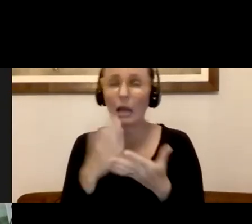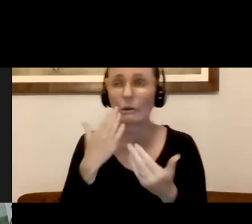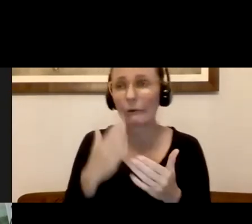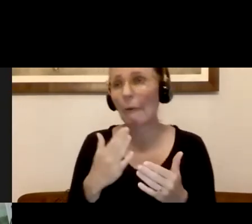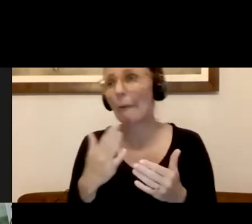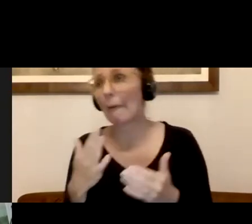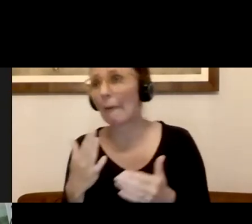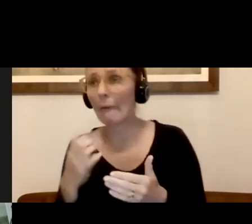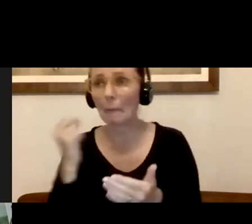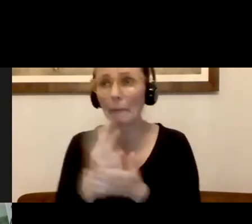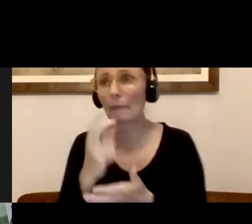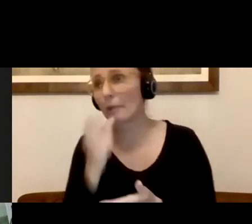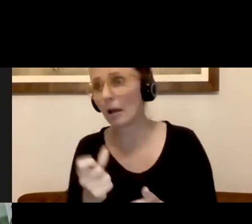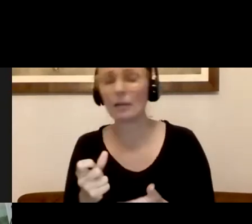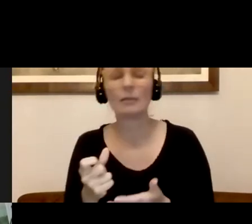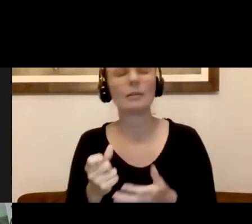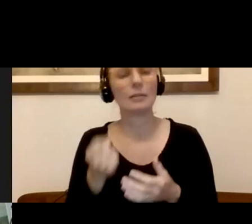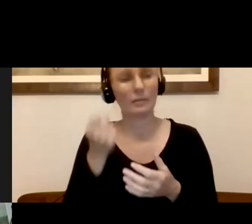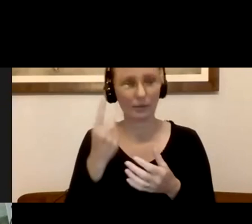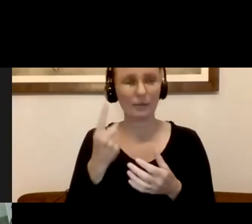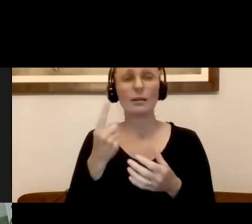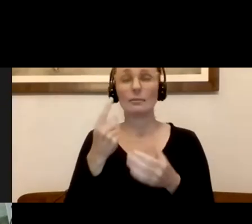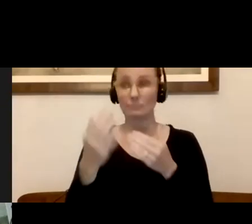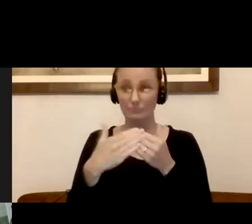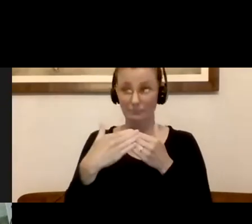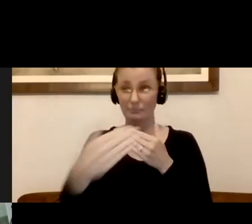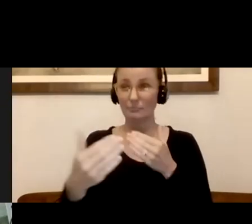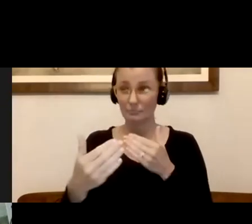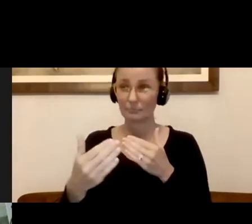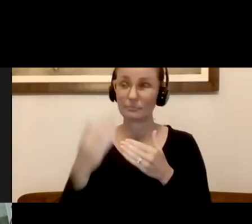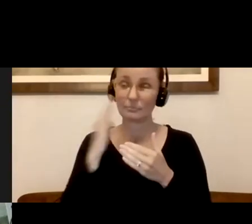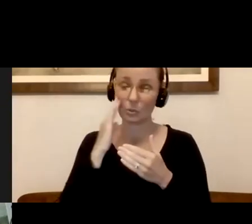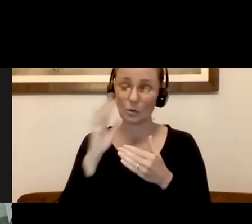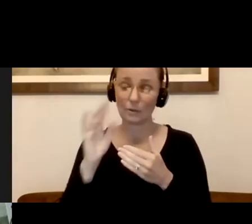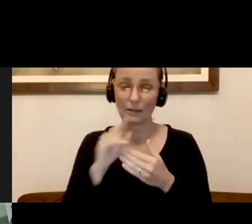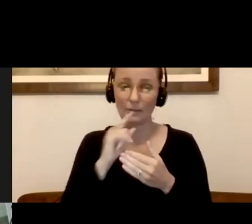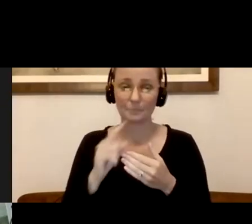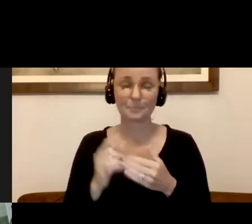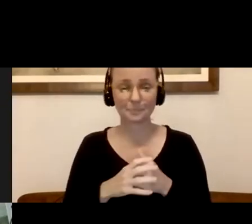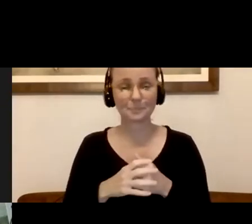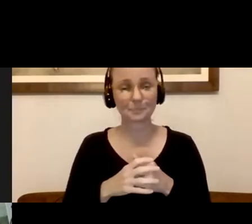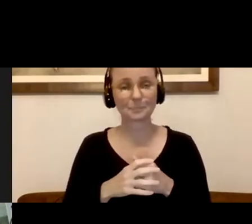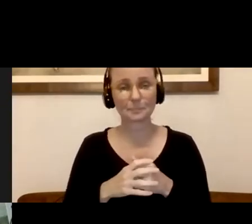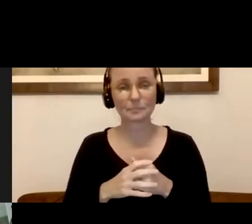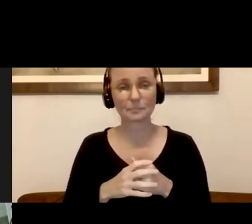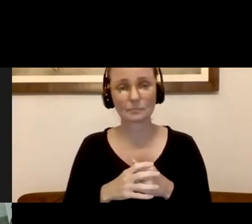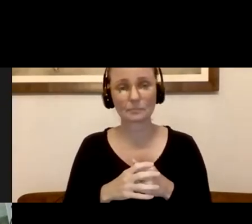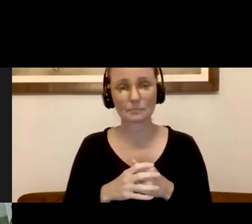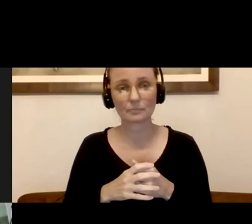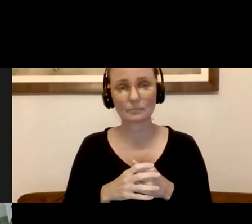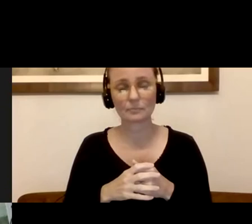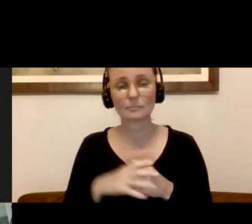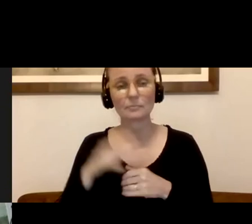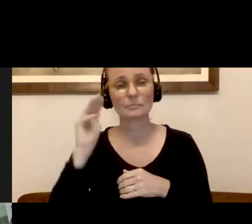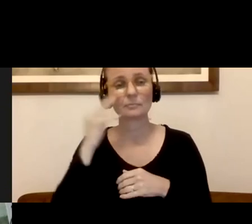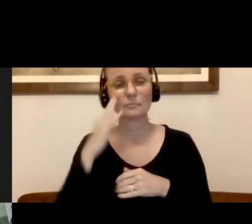of these testings, but look for that as we move forward in the, in, in the next coming of weeks. And along those lines, a question